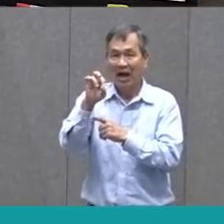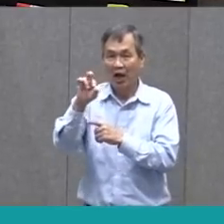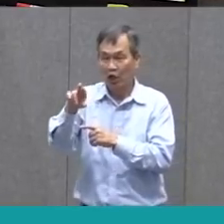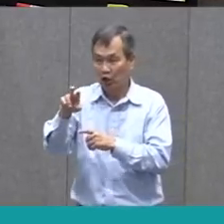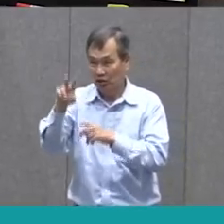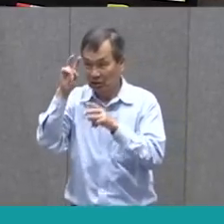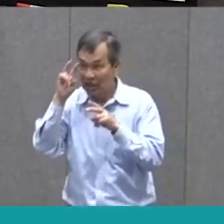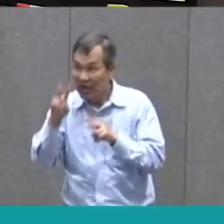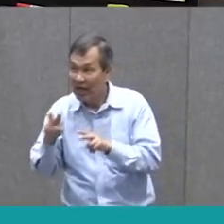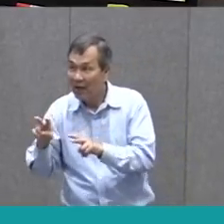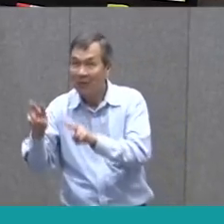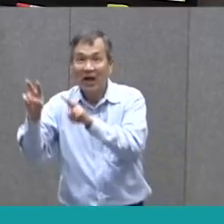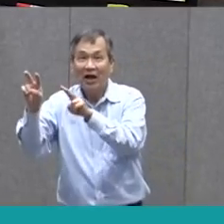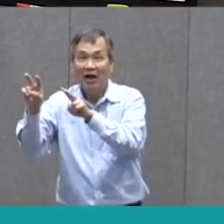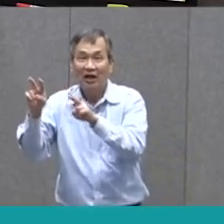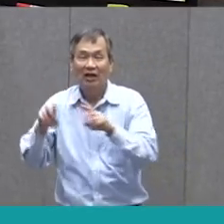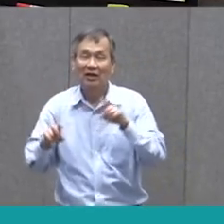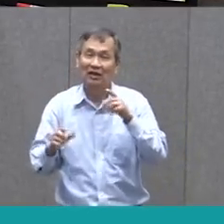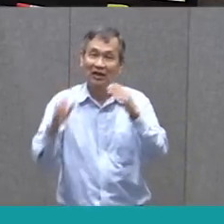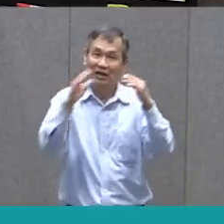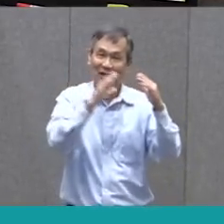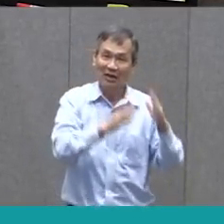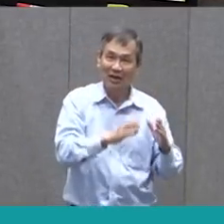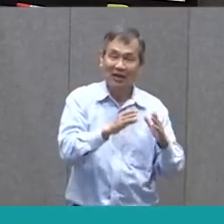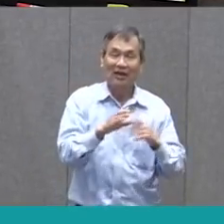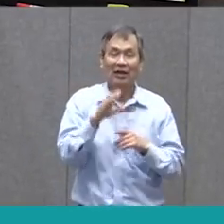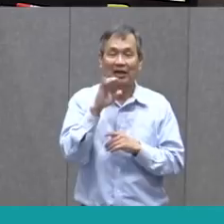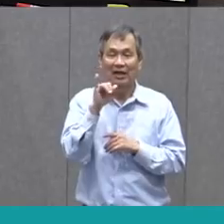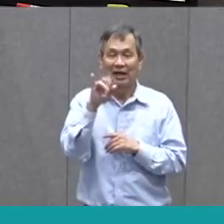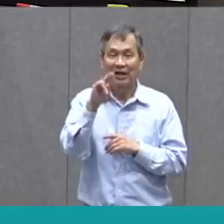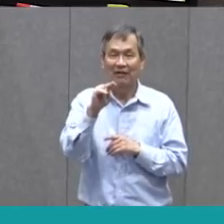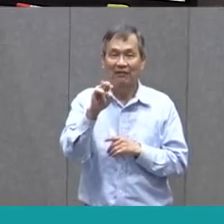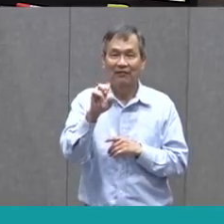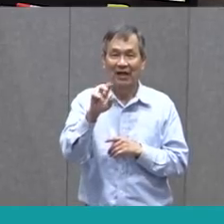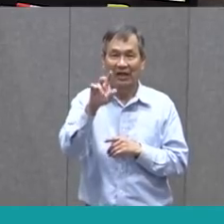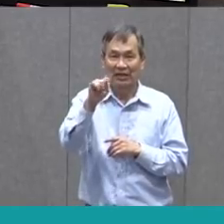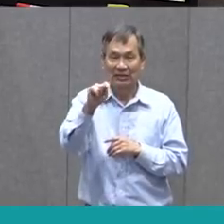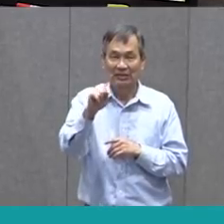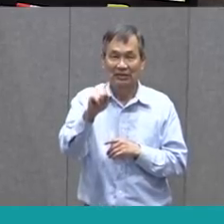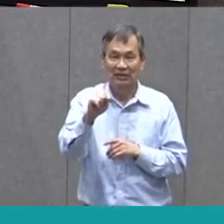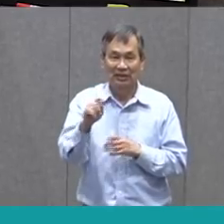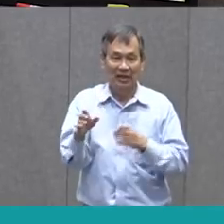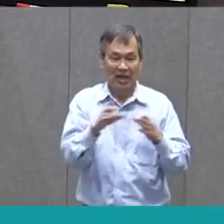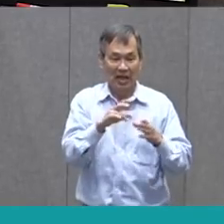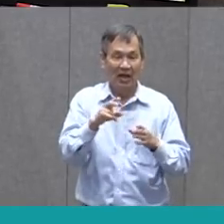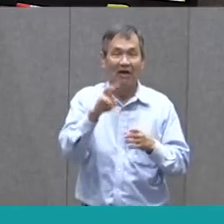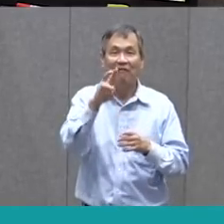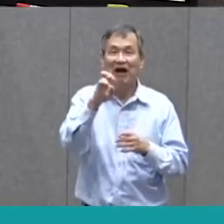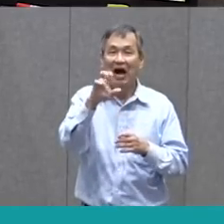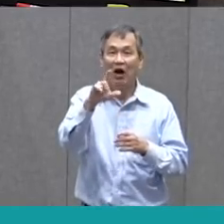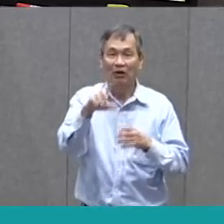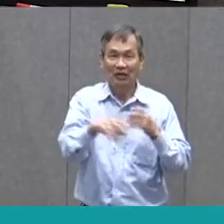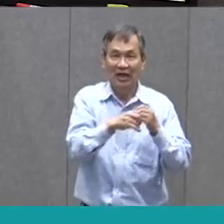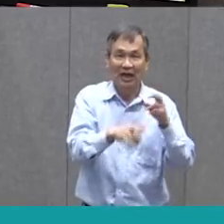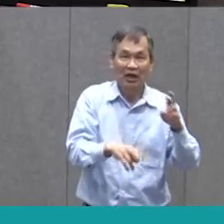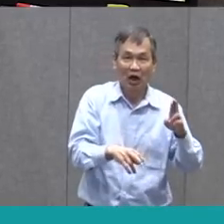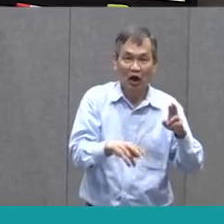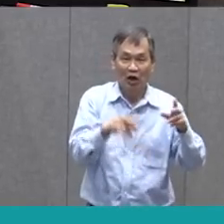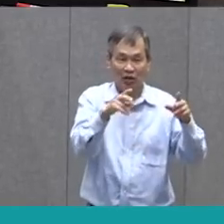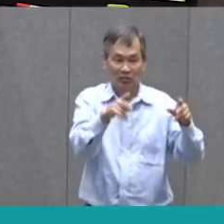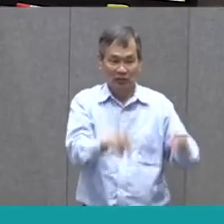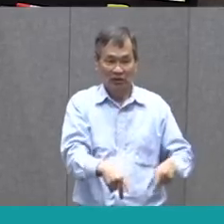invent. And we were able to add a vowel and an R to it to make it a person.